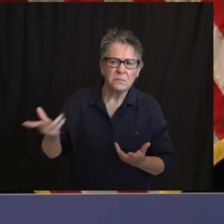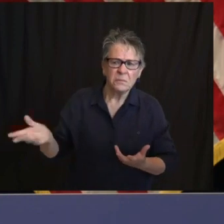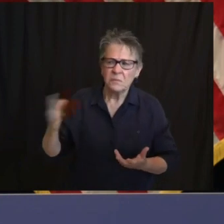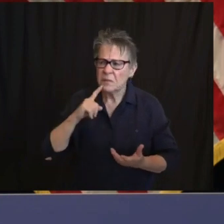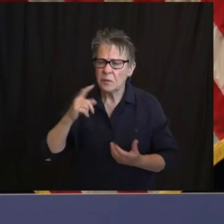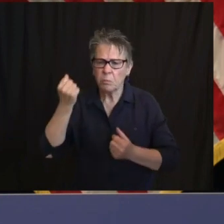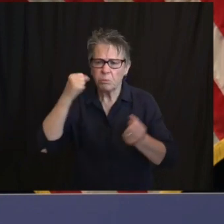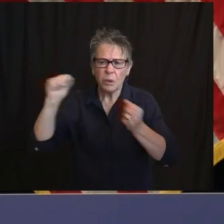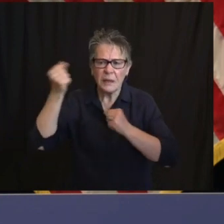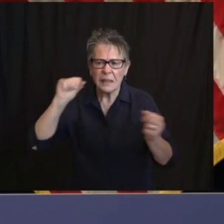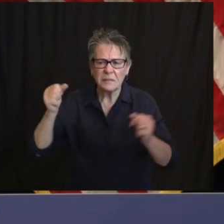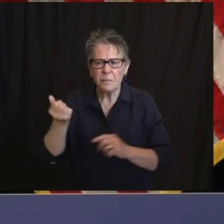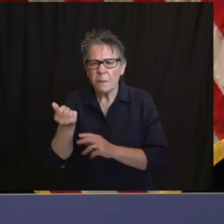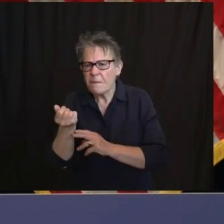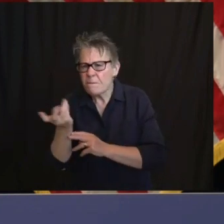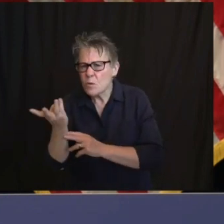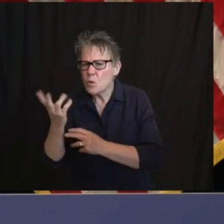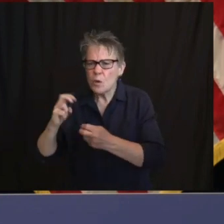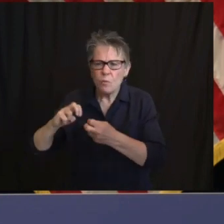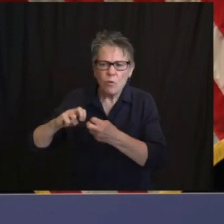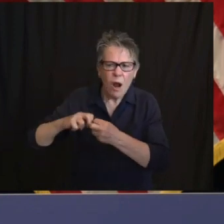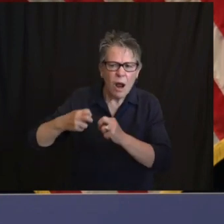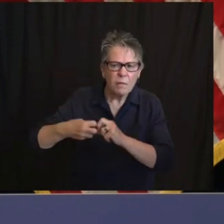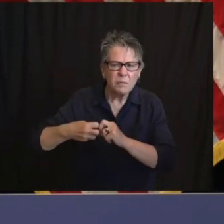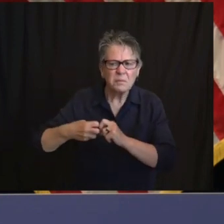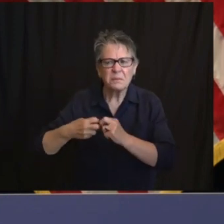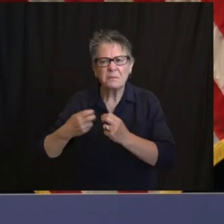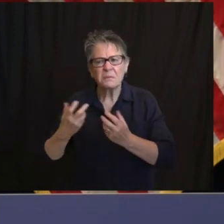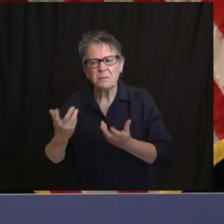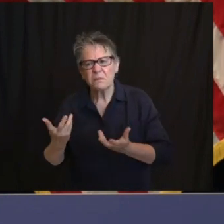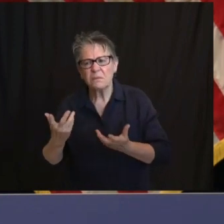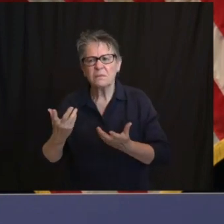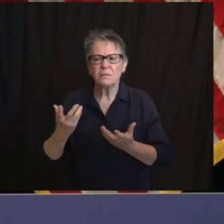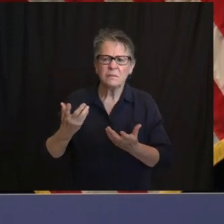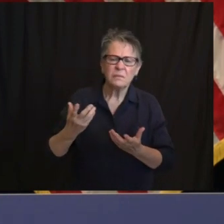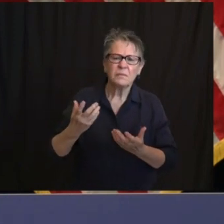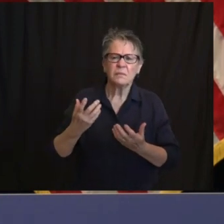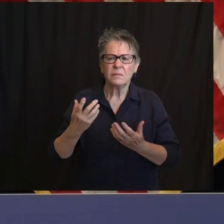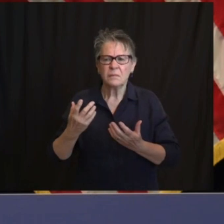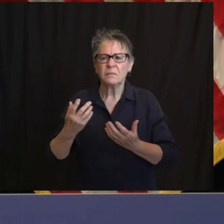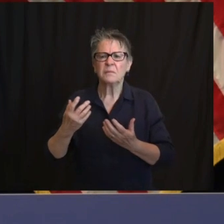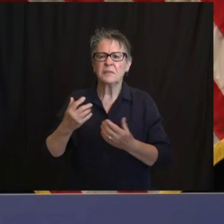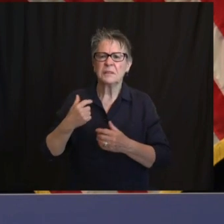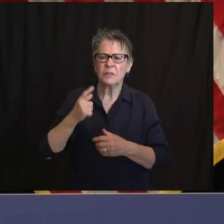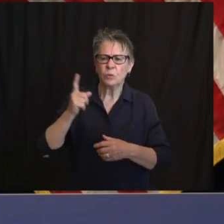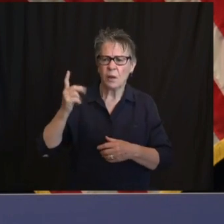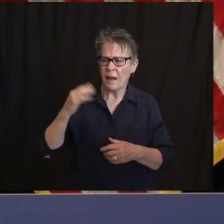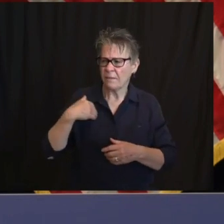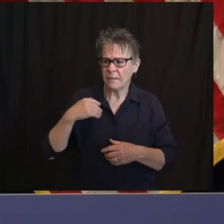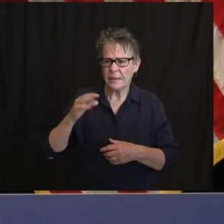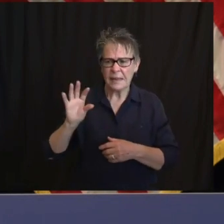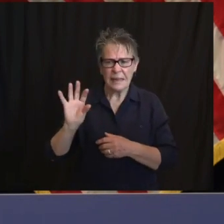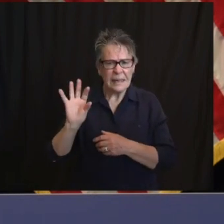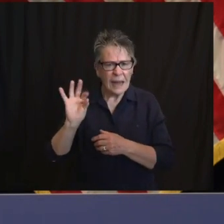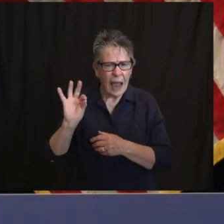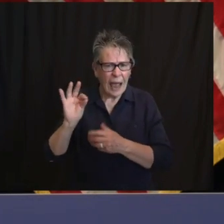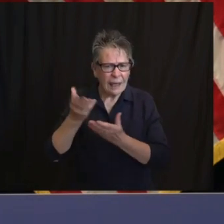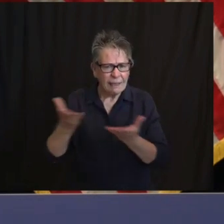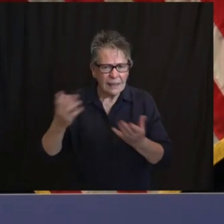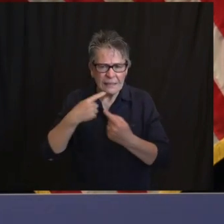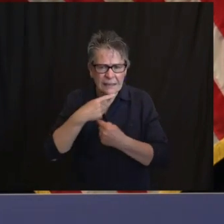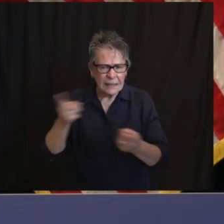nine that were announced today. We'd love to get both your quick sense of